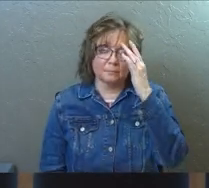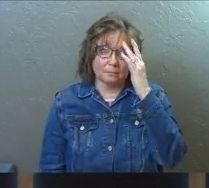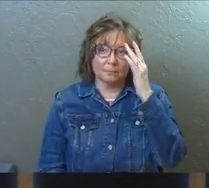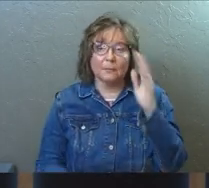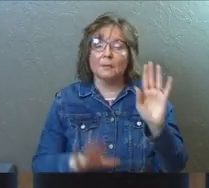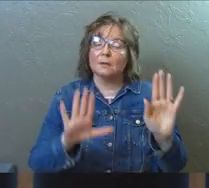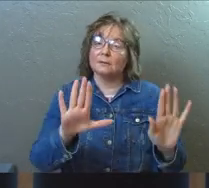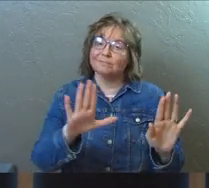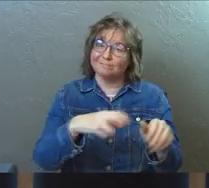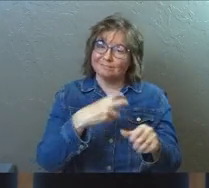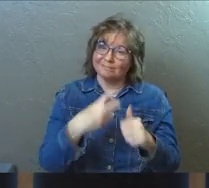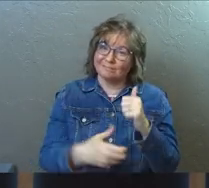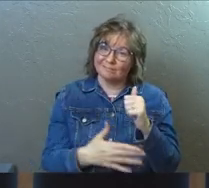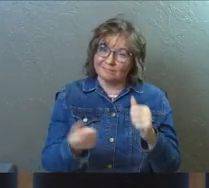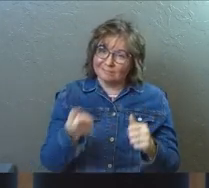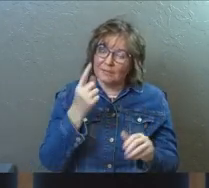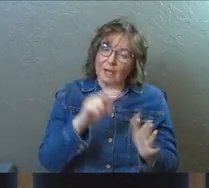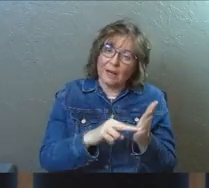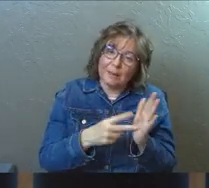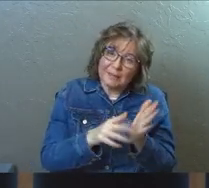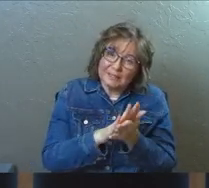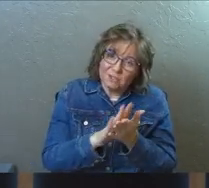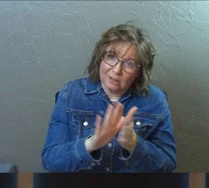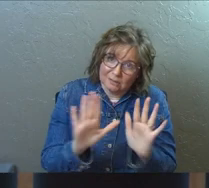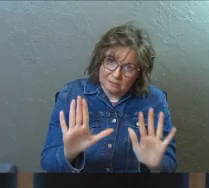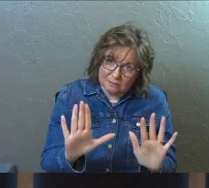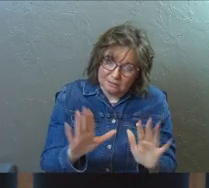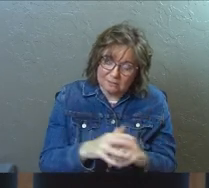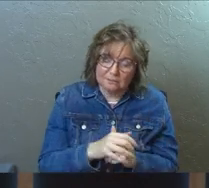And here's a tough thing. I mean this gently.